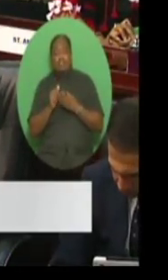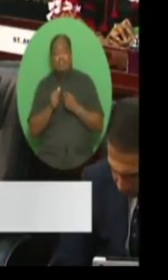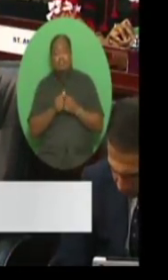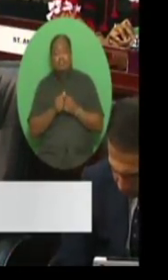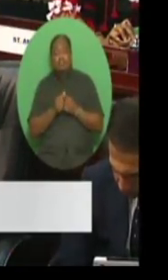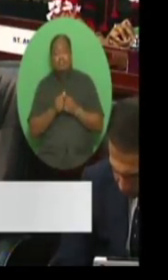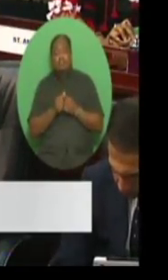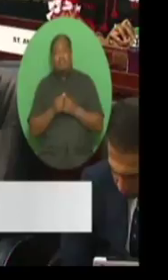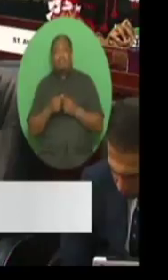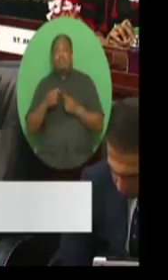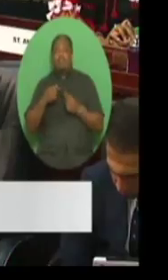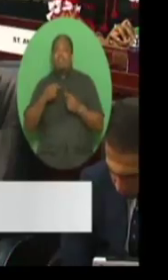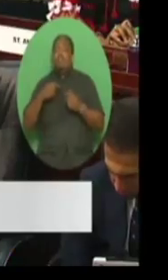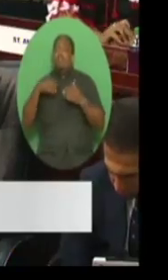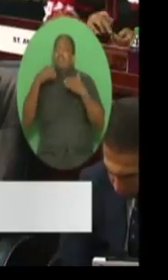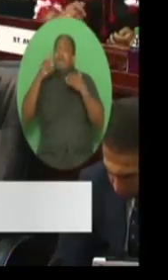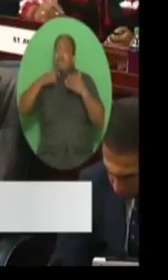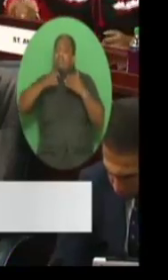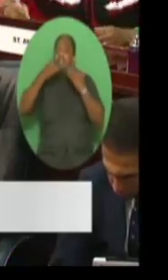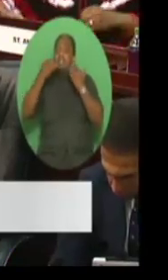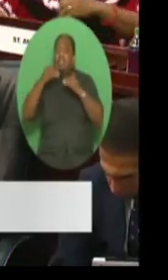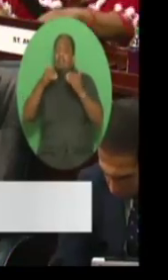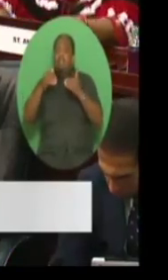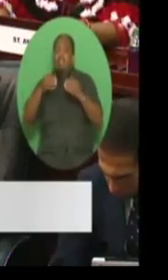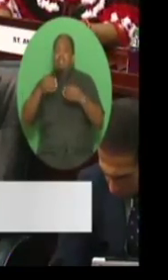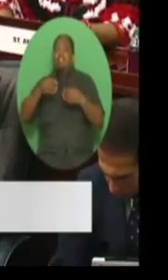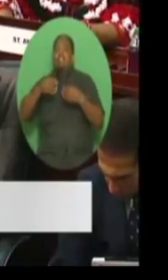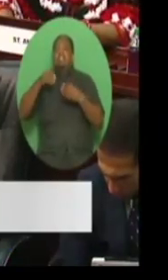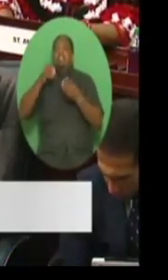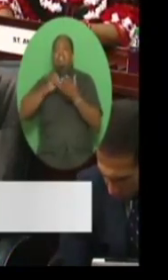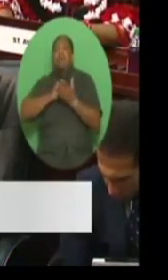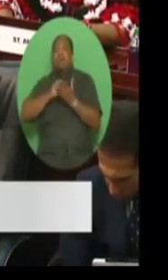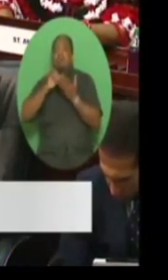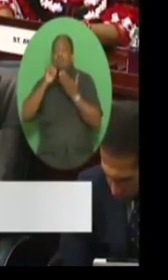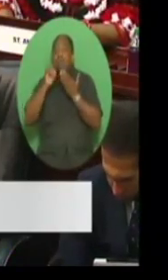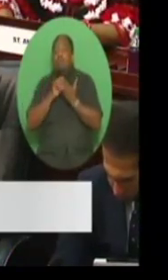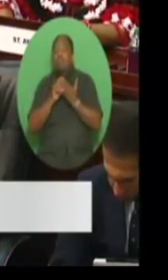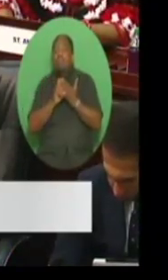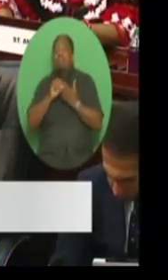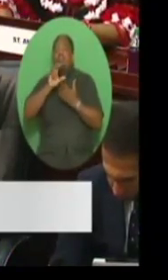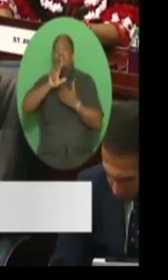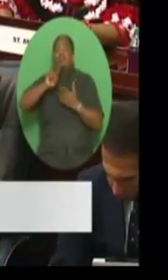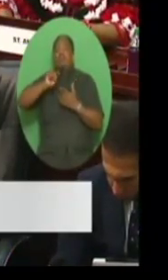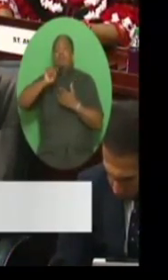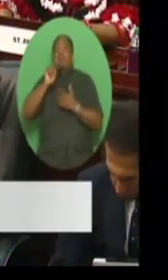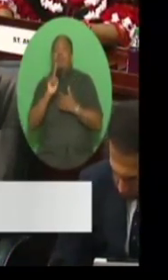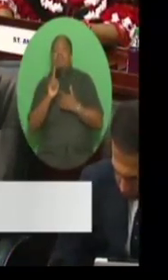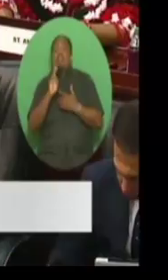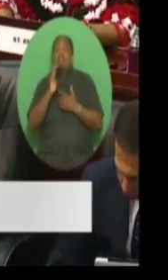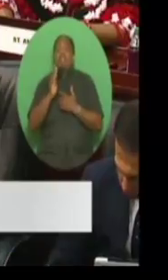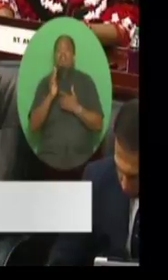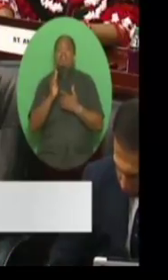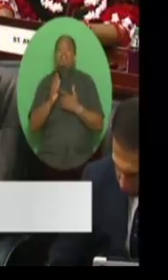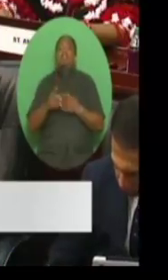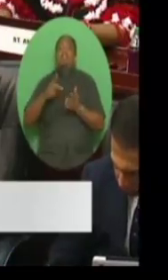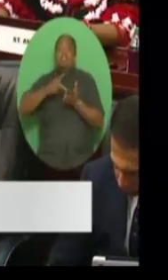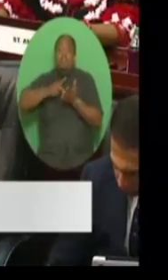We are limiting our outflows in the month of October to $3.1 billion to pay